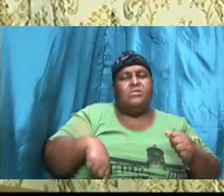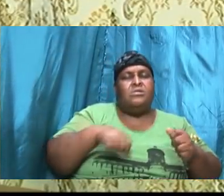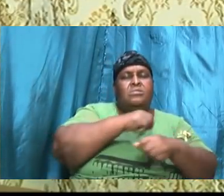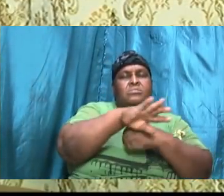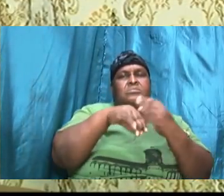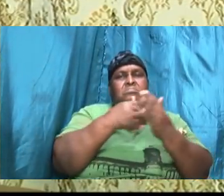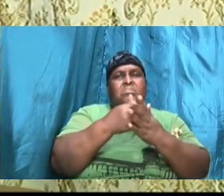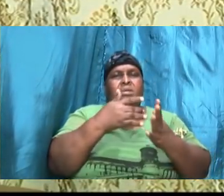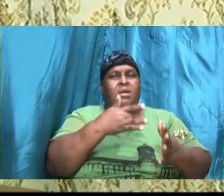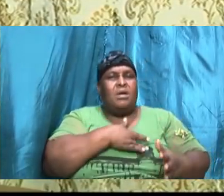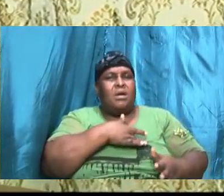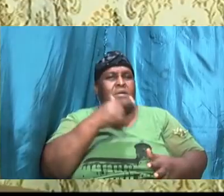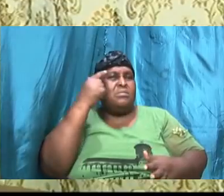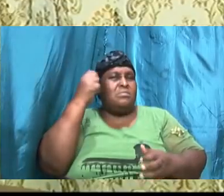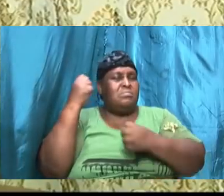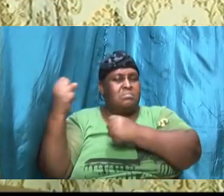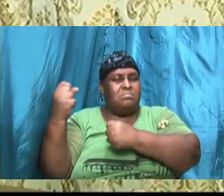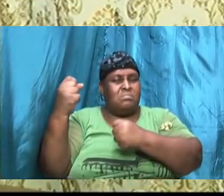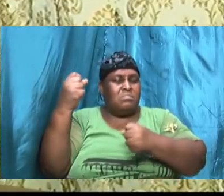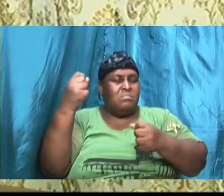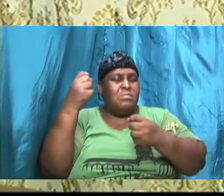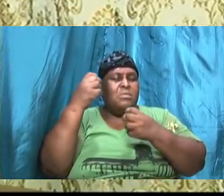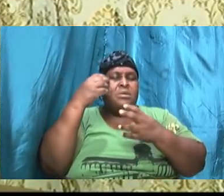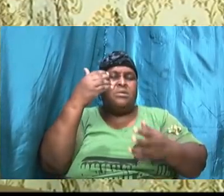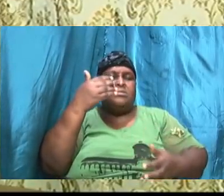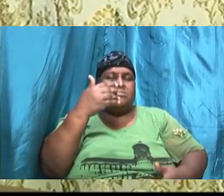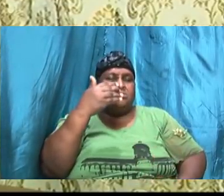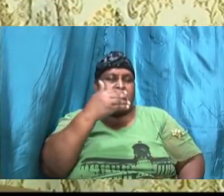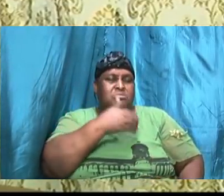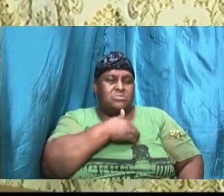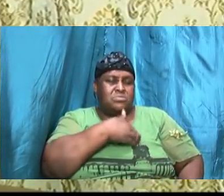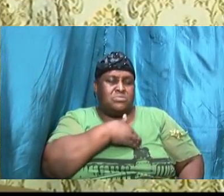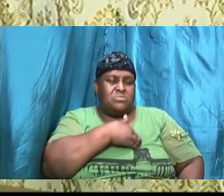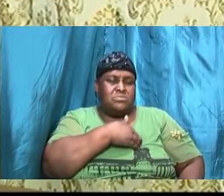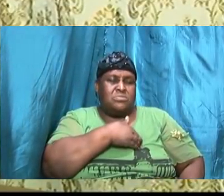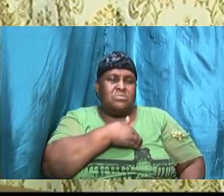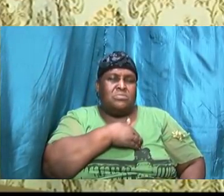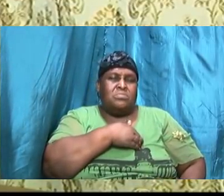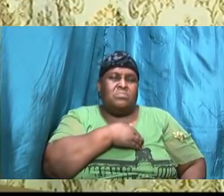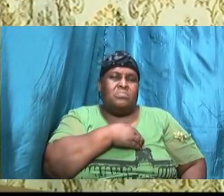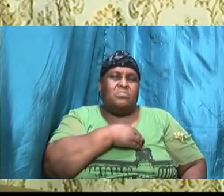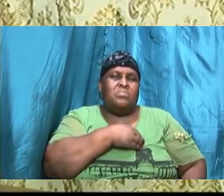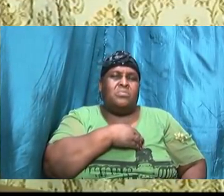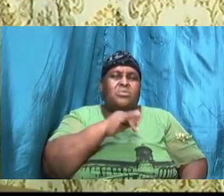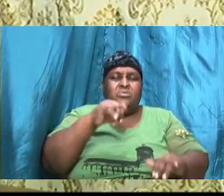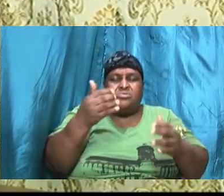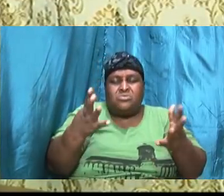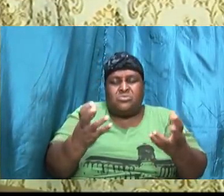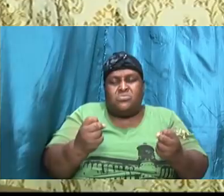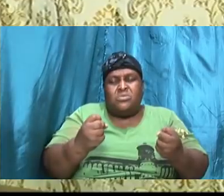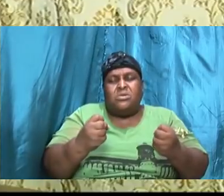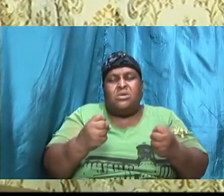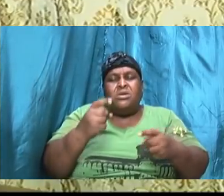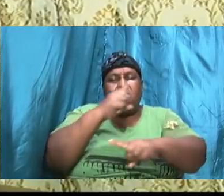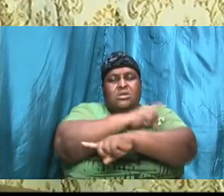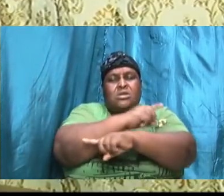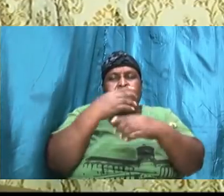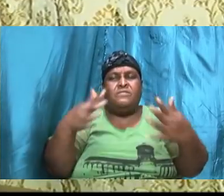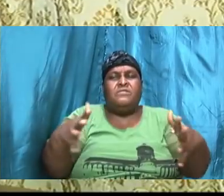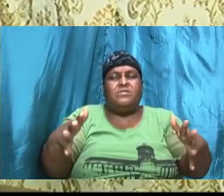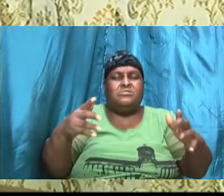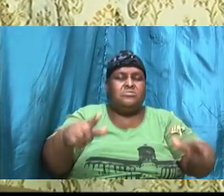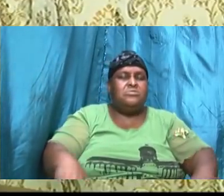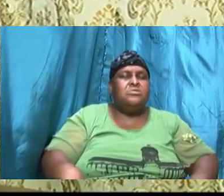with all our might, with all our strength, you know, and we just want at the end of the day to live